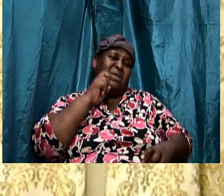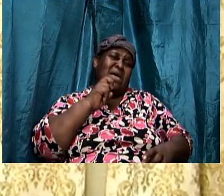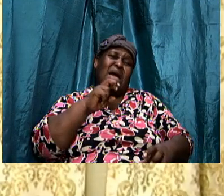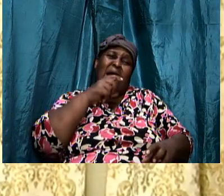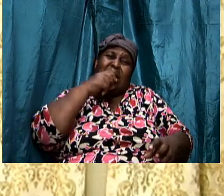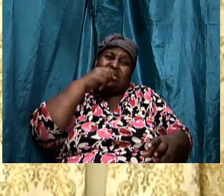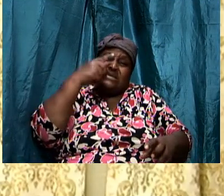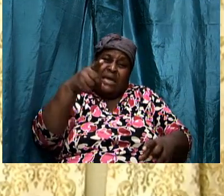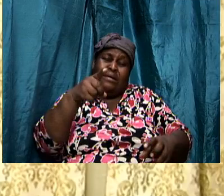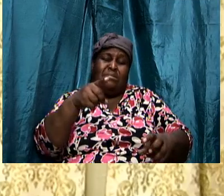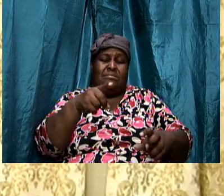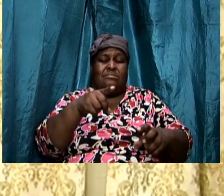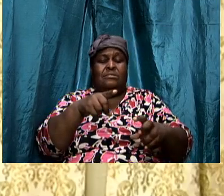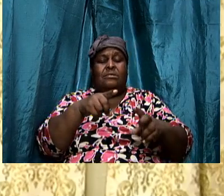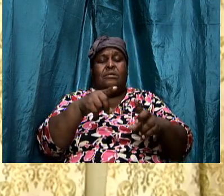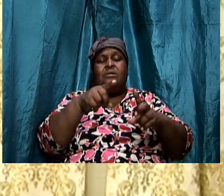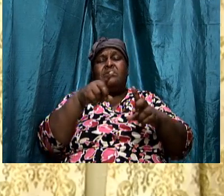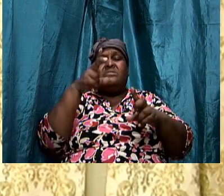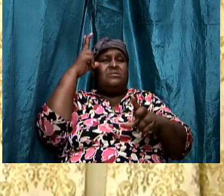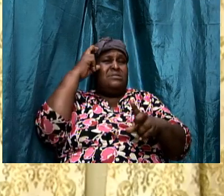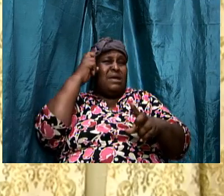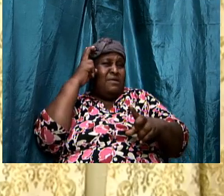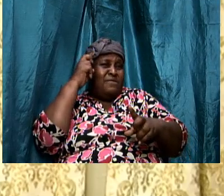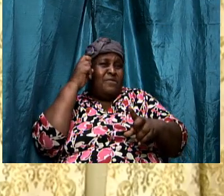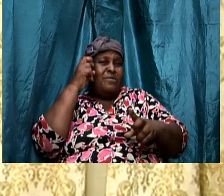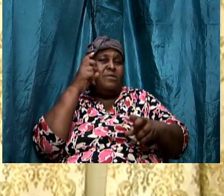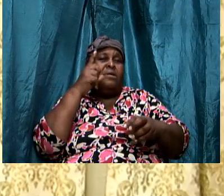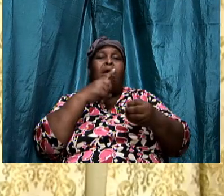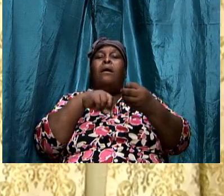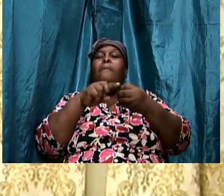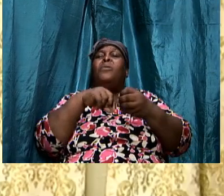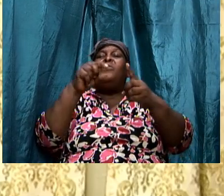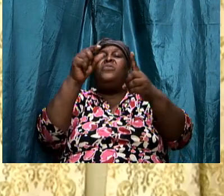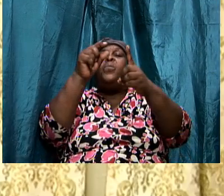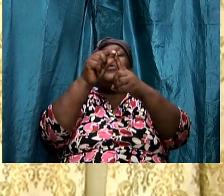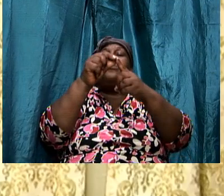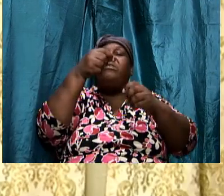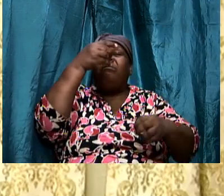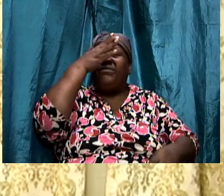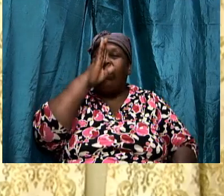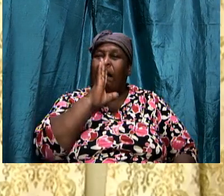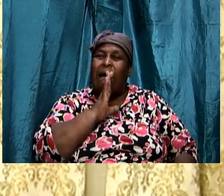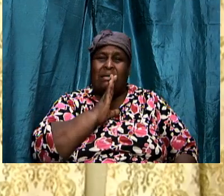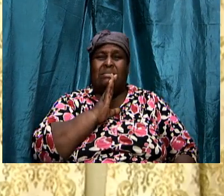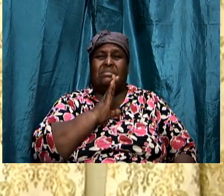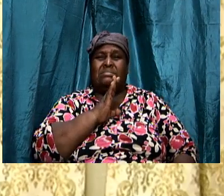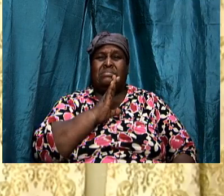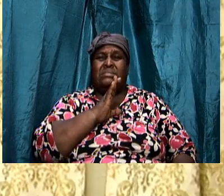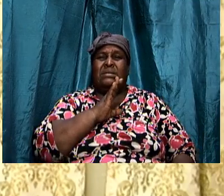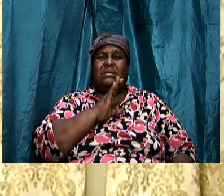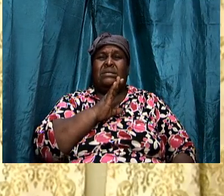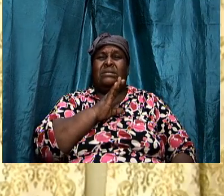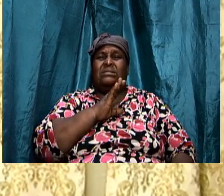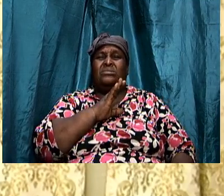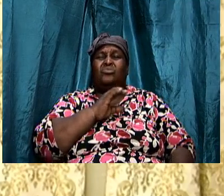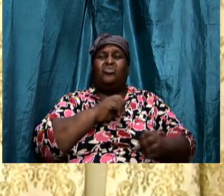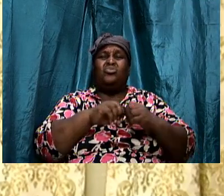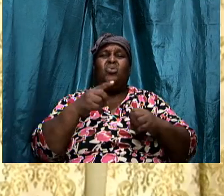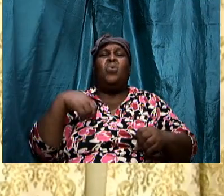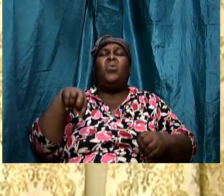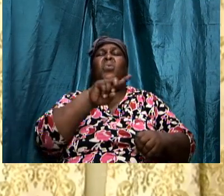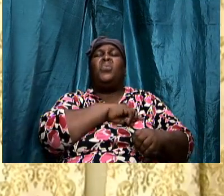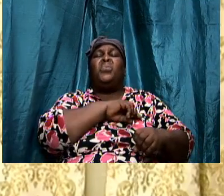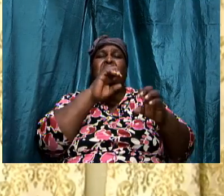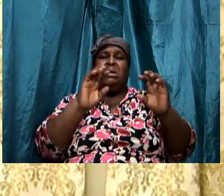pull it out and pull out the entrails of the adversary, the devil, so that we can have the